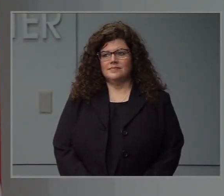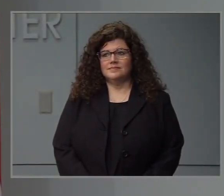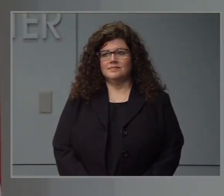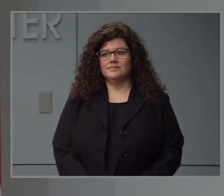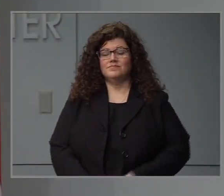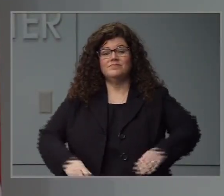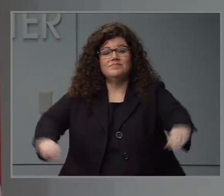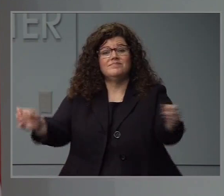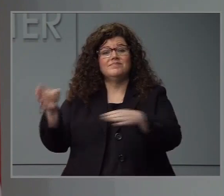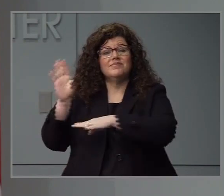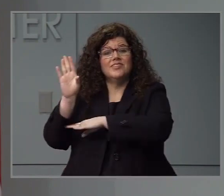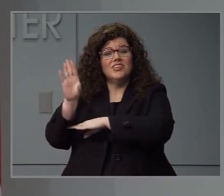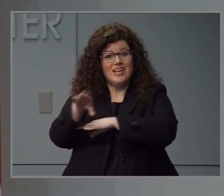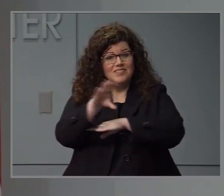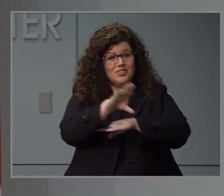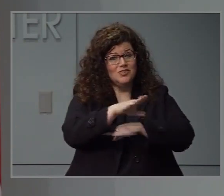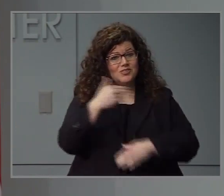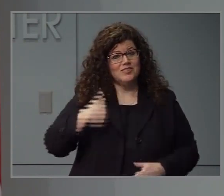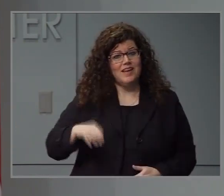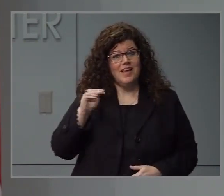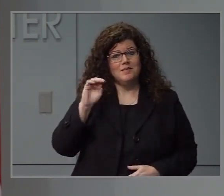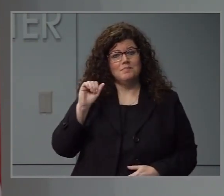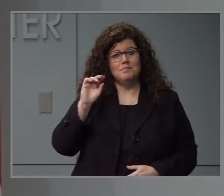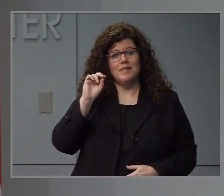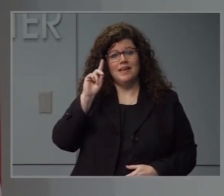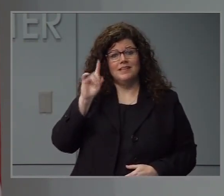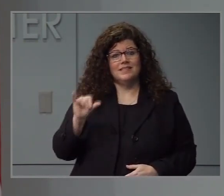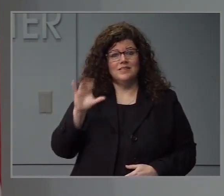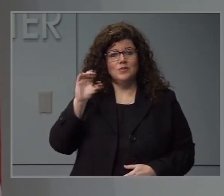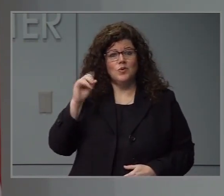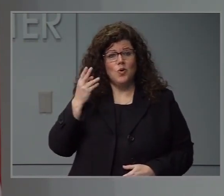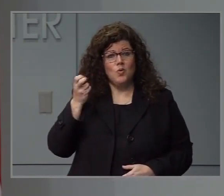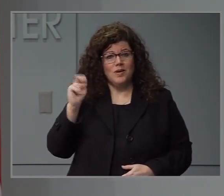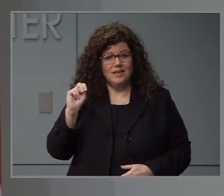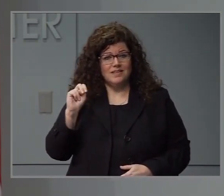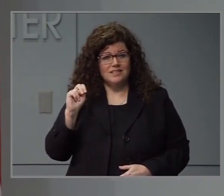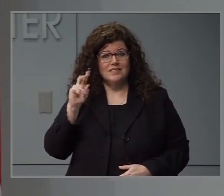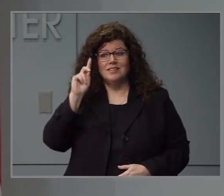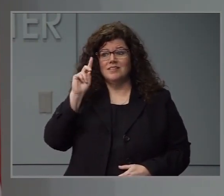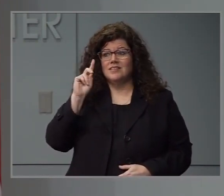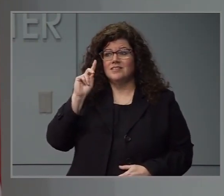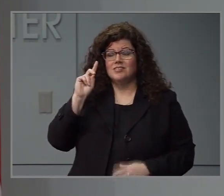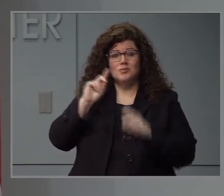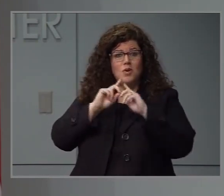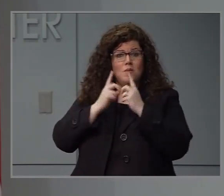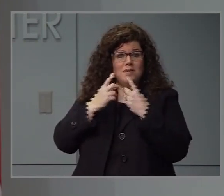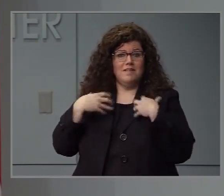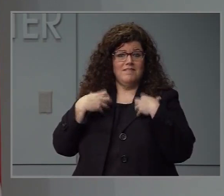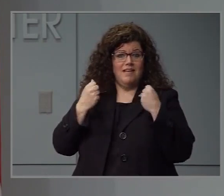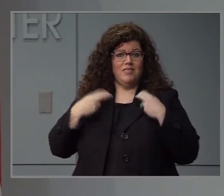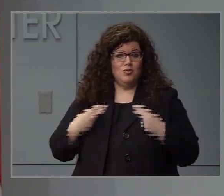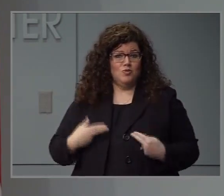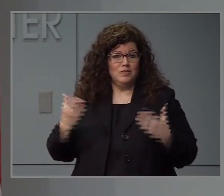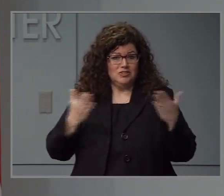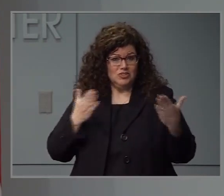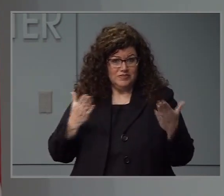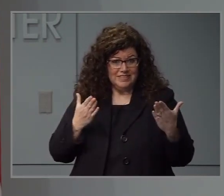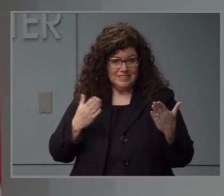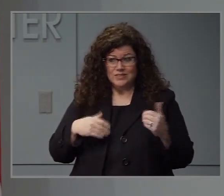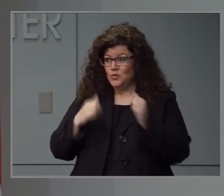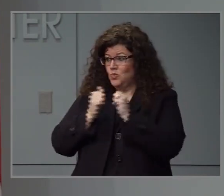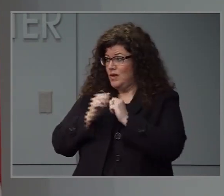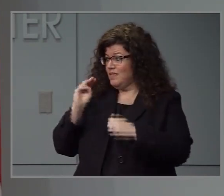Good afternoon. I'm Mandy Cohen, the Secretary of the Department of Health and Human Services for North Carolina, and I'm joined by Director Mike